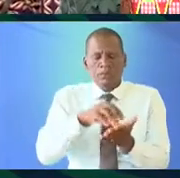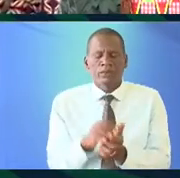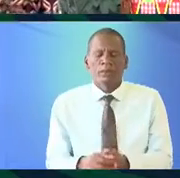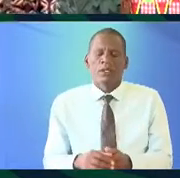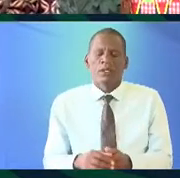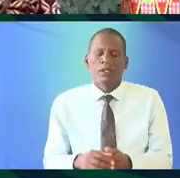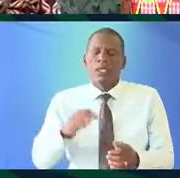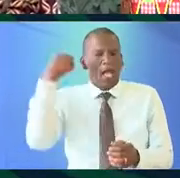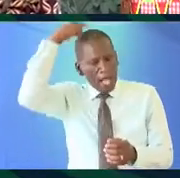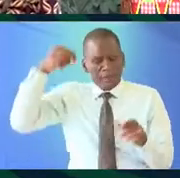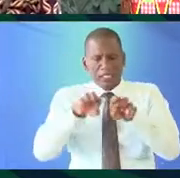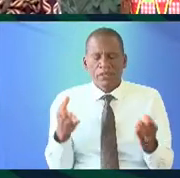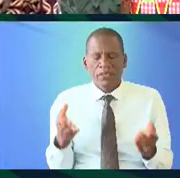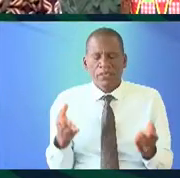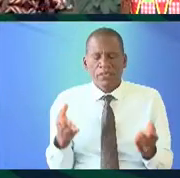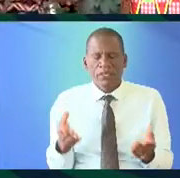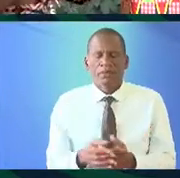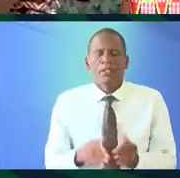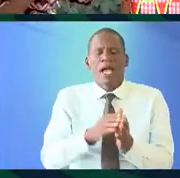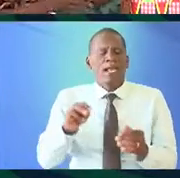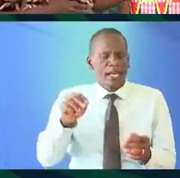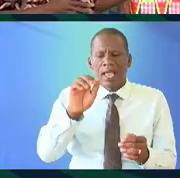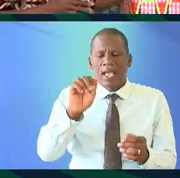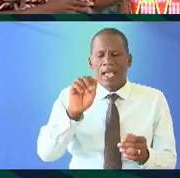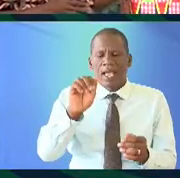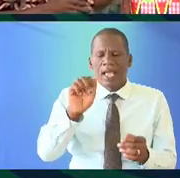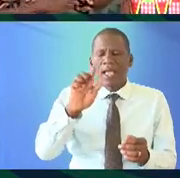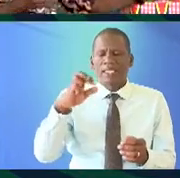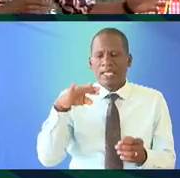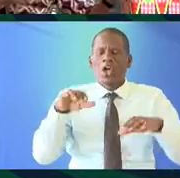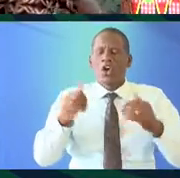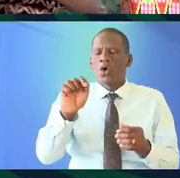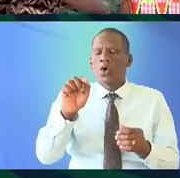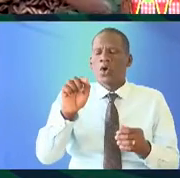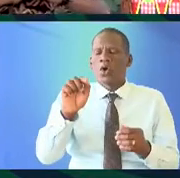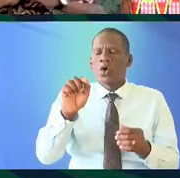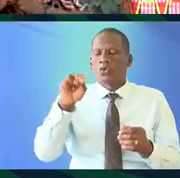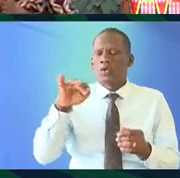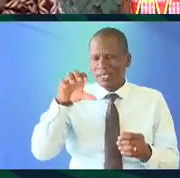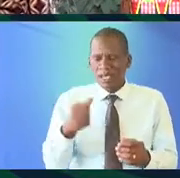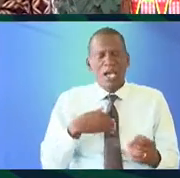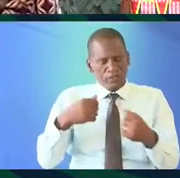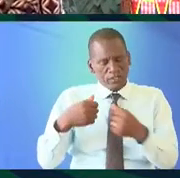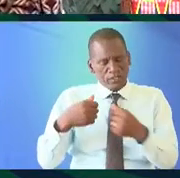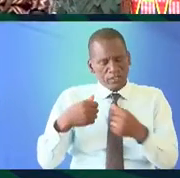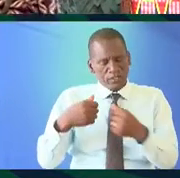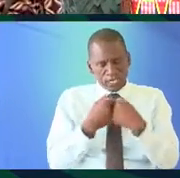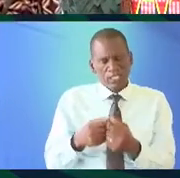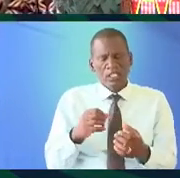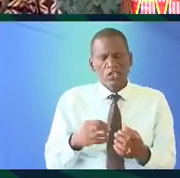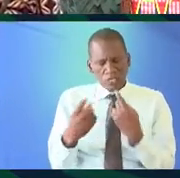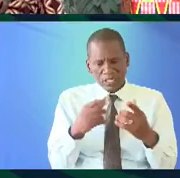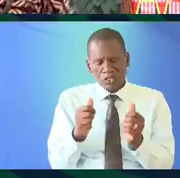Arabic same thing an Algerian you know or Tunisian can have difficulties if not